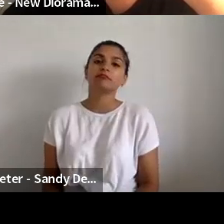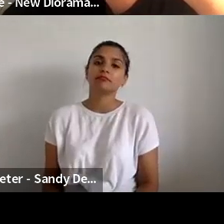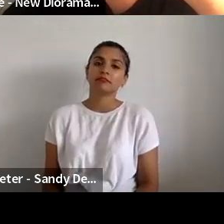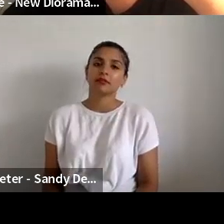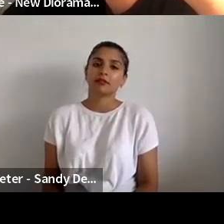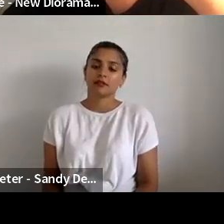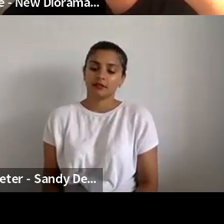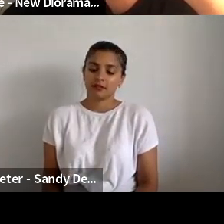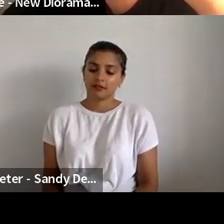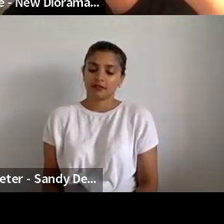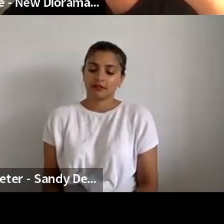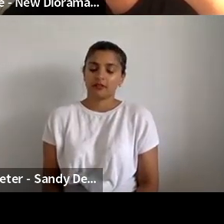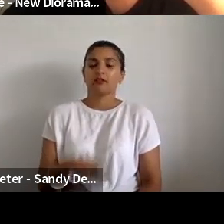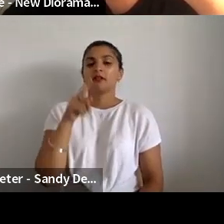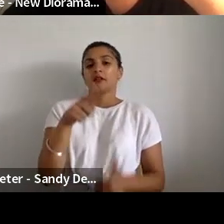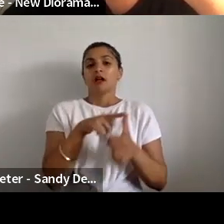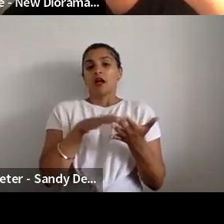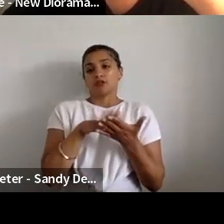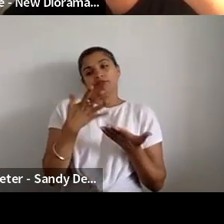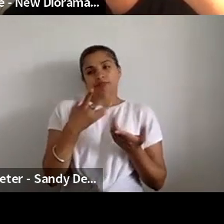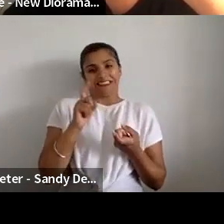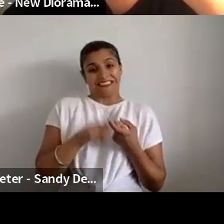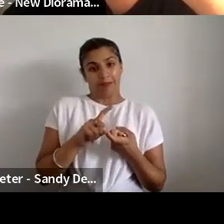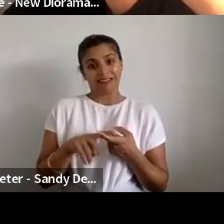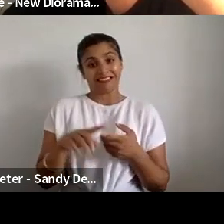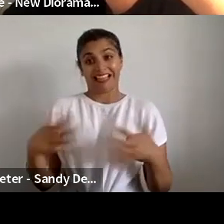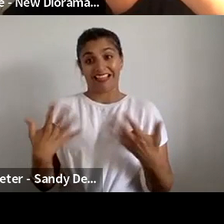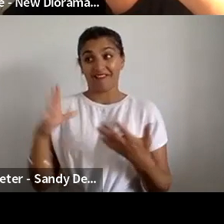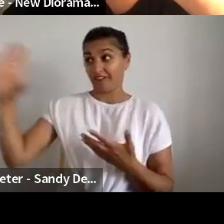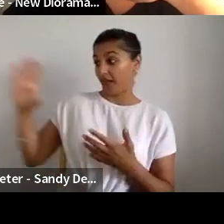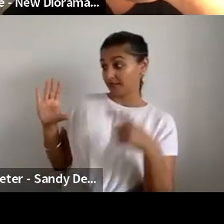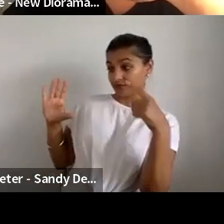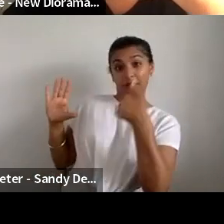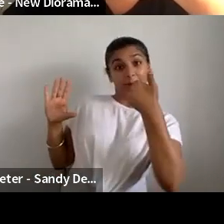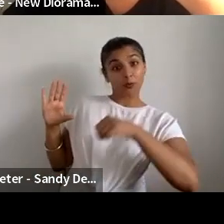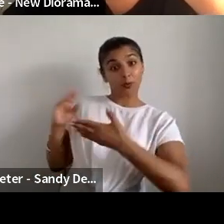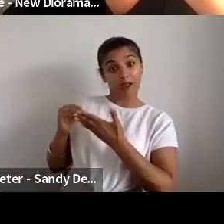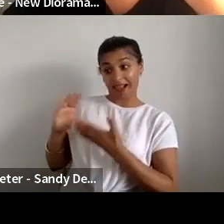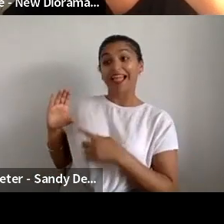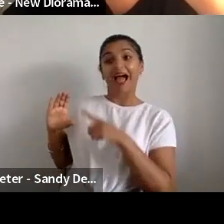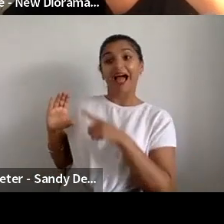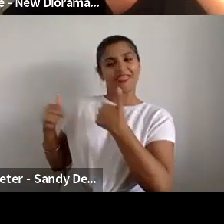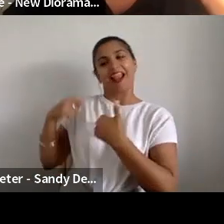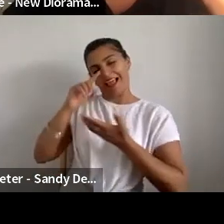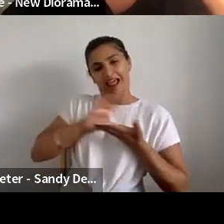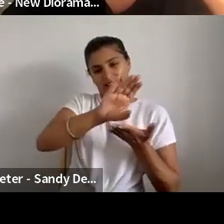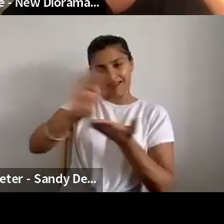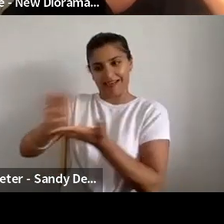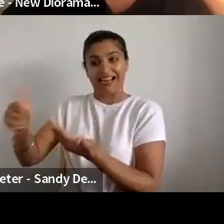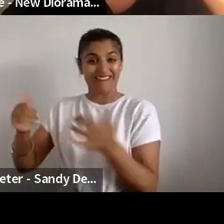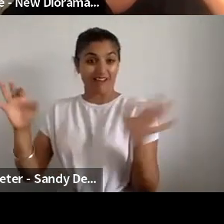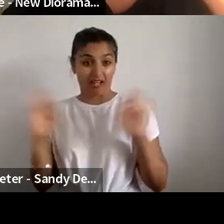I mean, depends whether anybody ever gives us any money to distribute ever again, so we're kind of reliant on entering into the funding